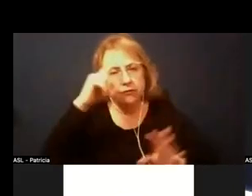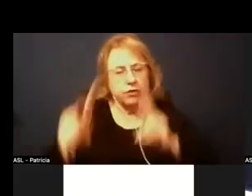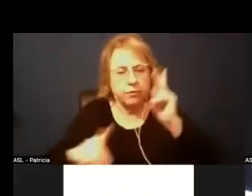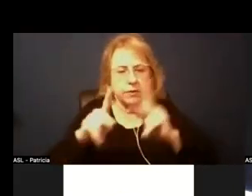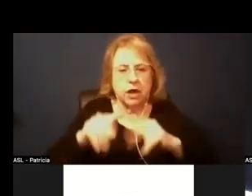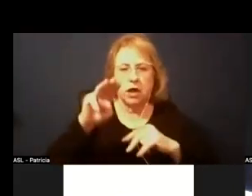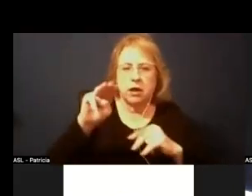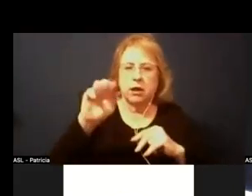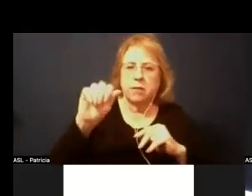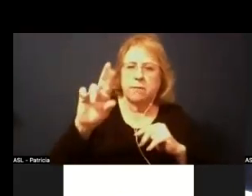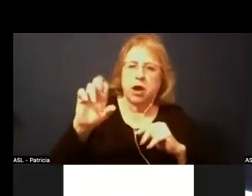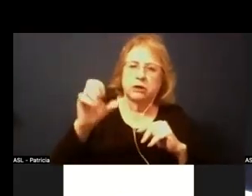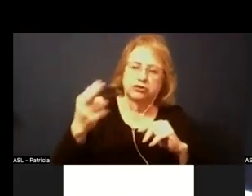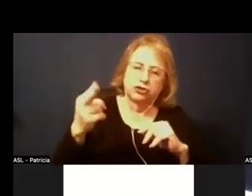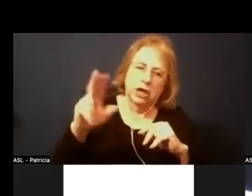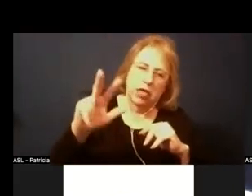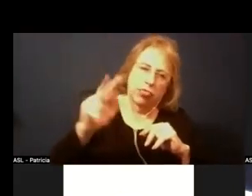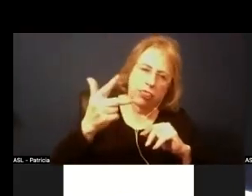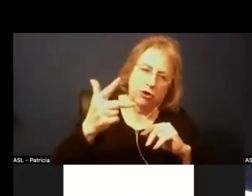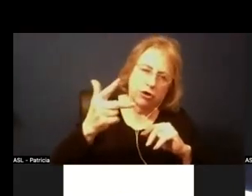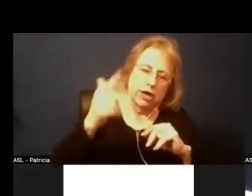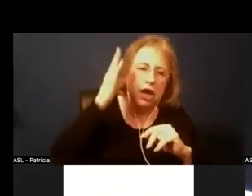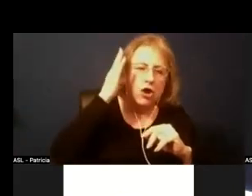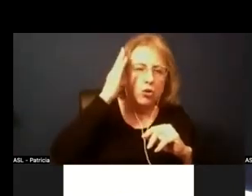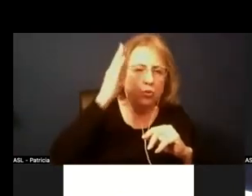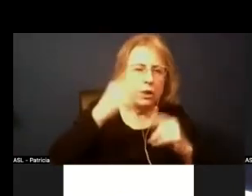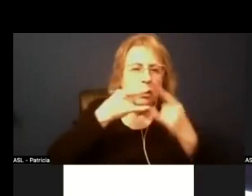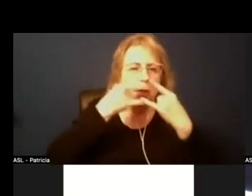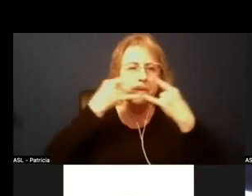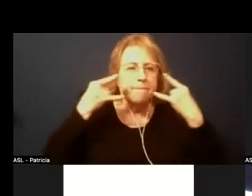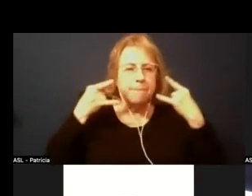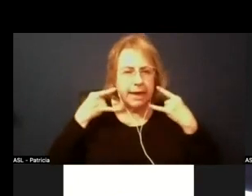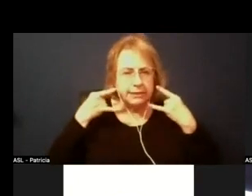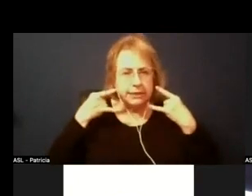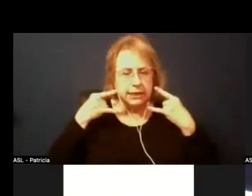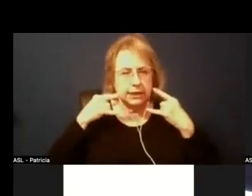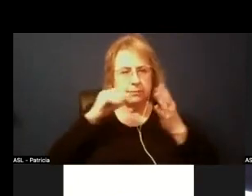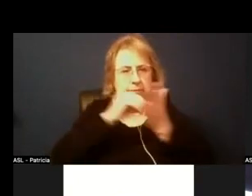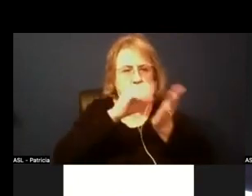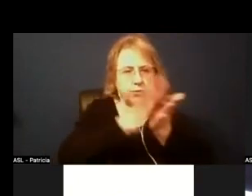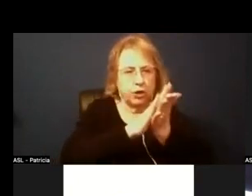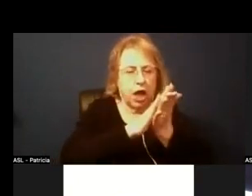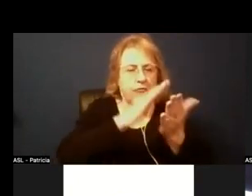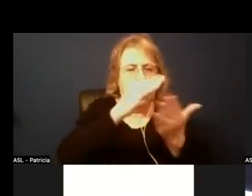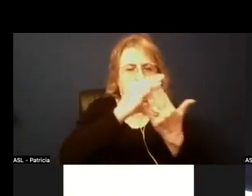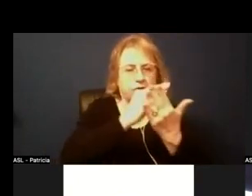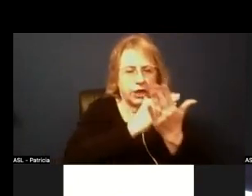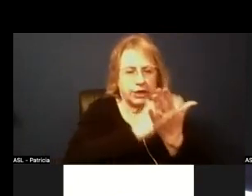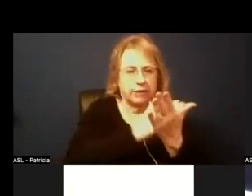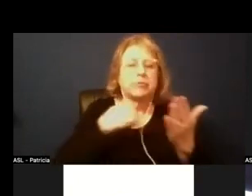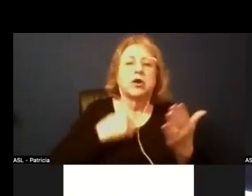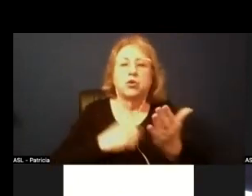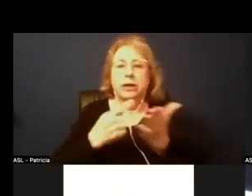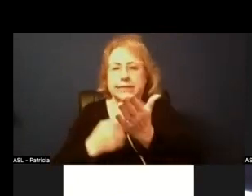3rd date whether or not masking will be on that agenda or not we did talk about that